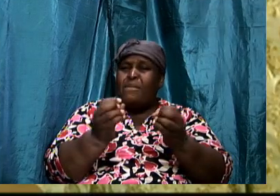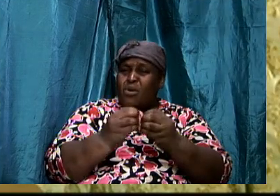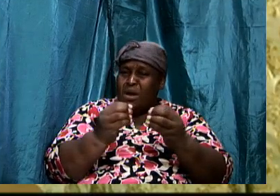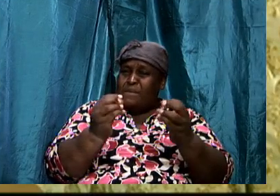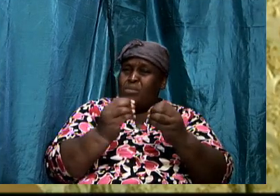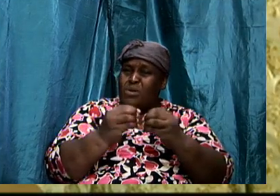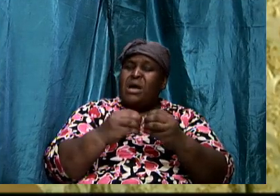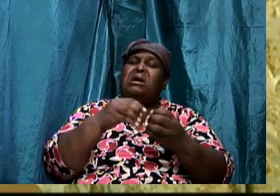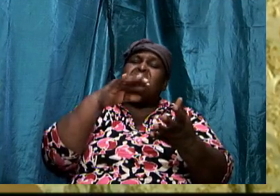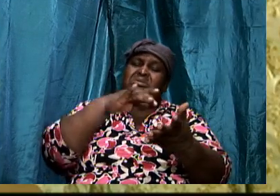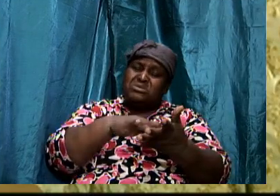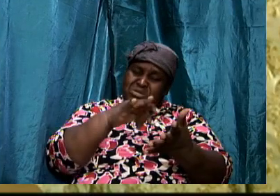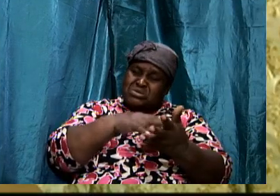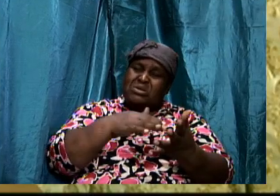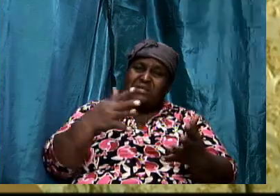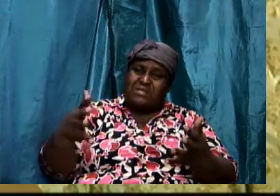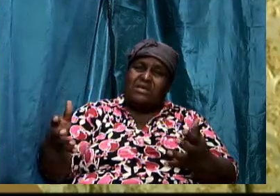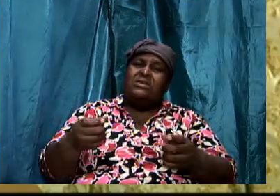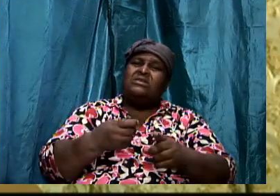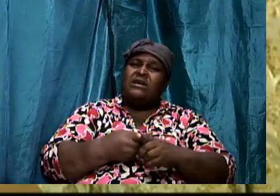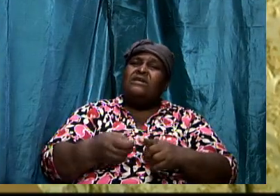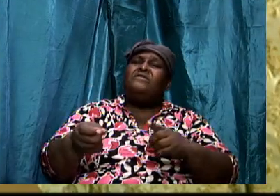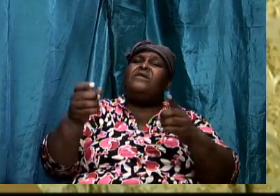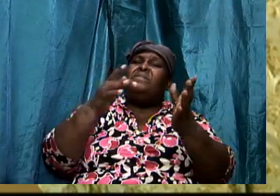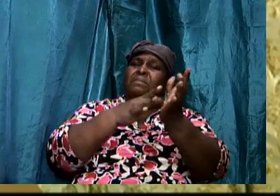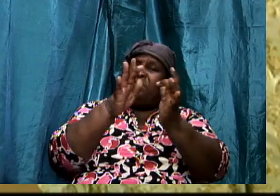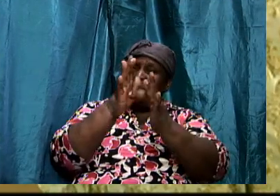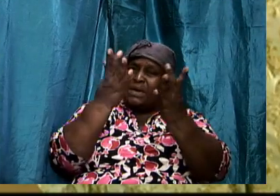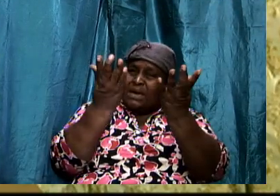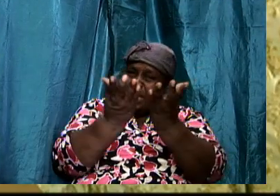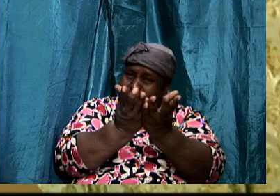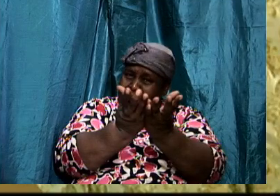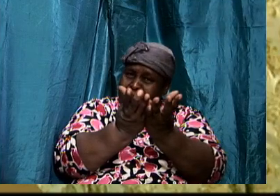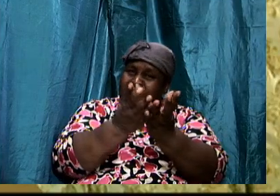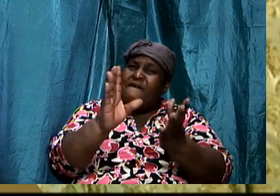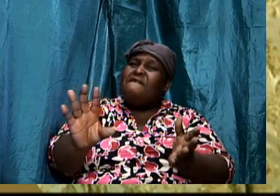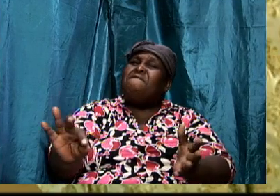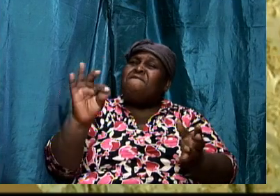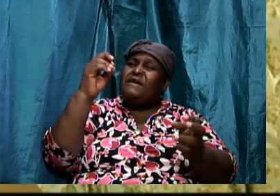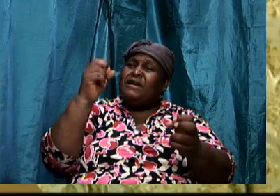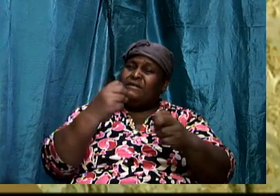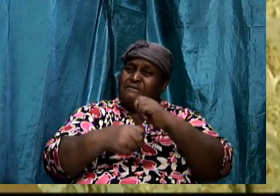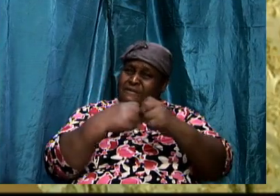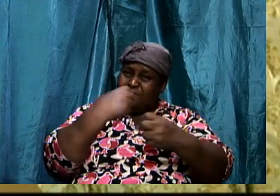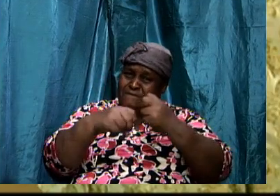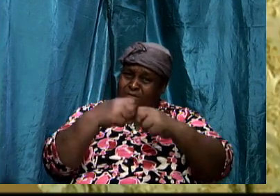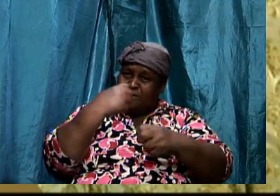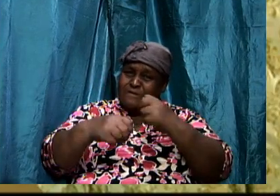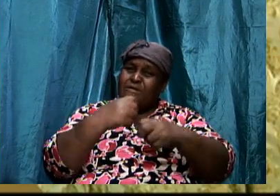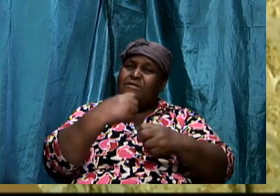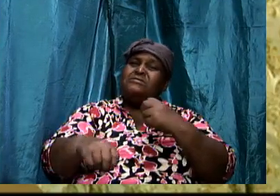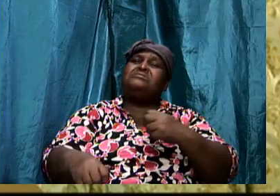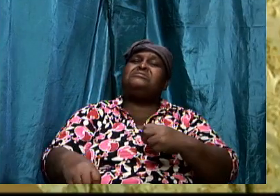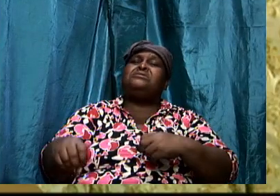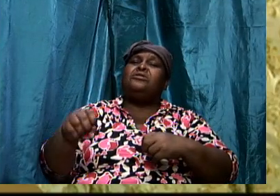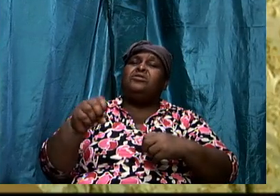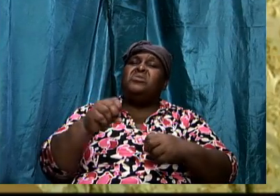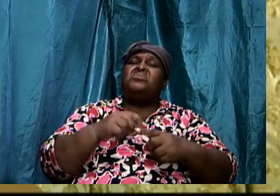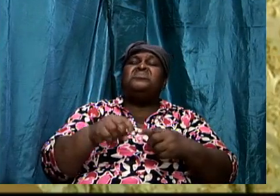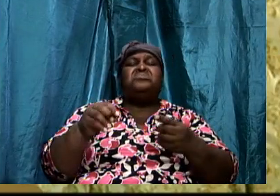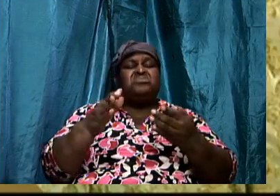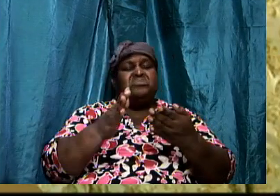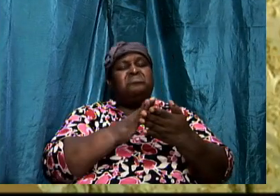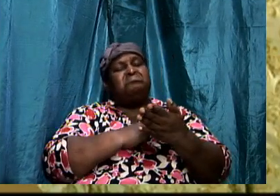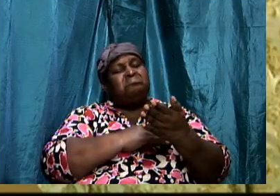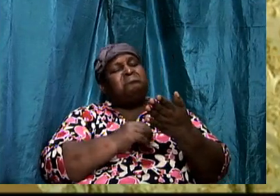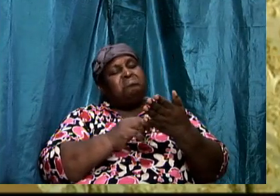and study things from this book regularly. You find it difficult to just flip through